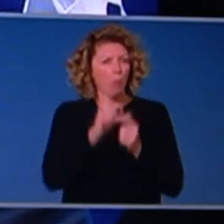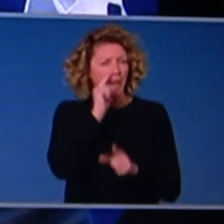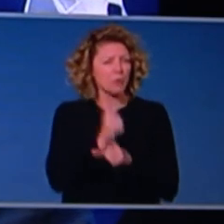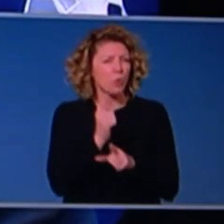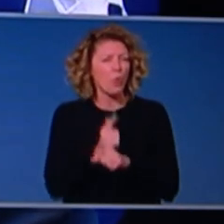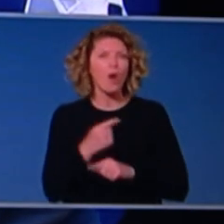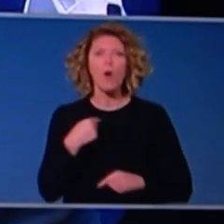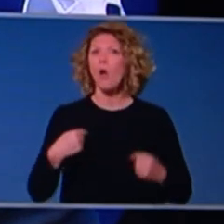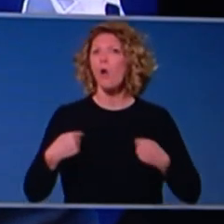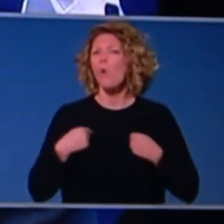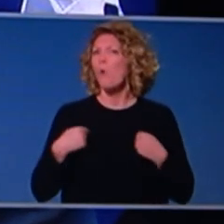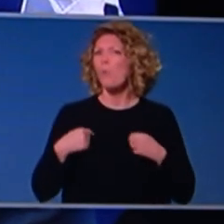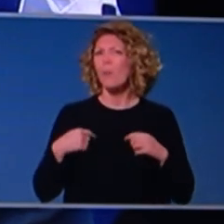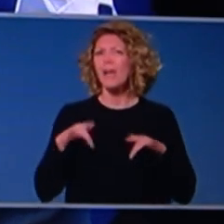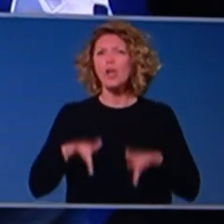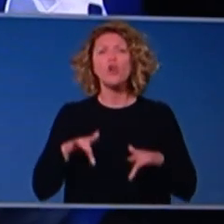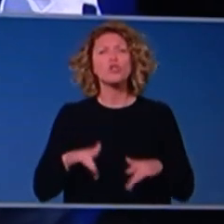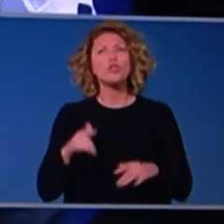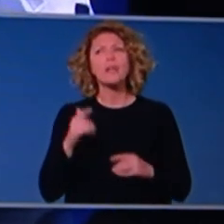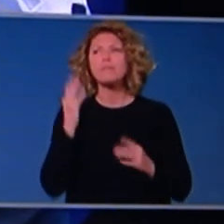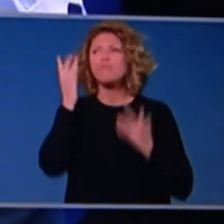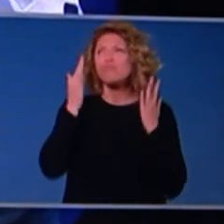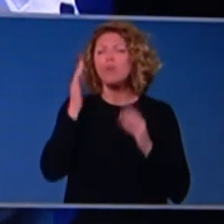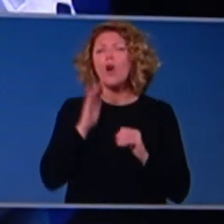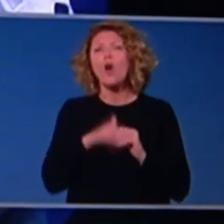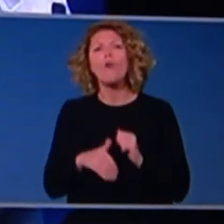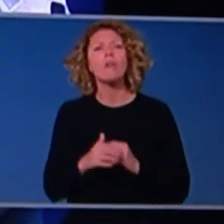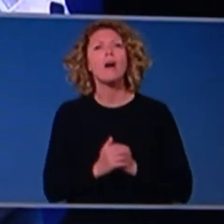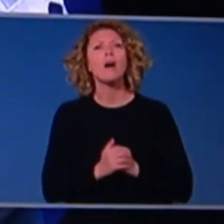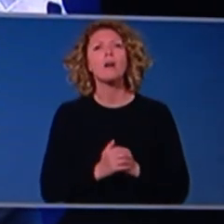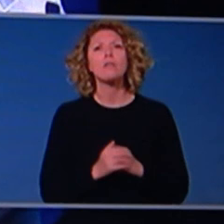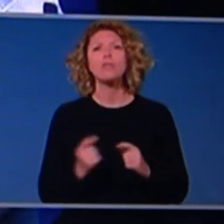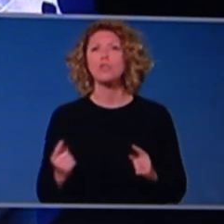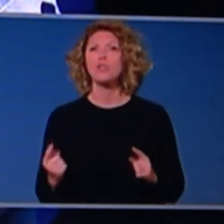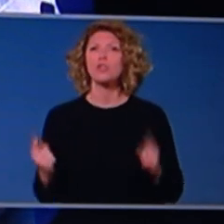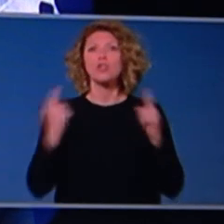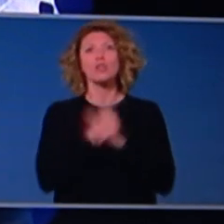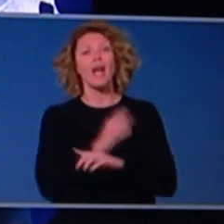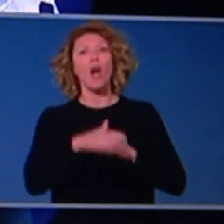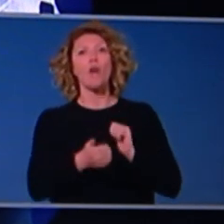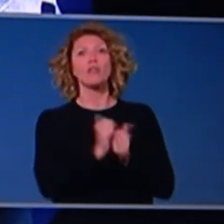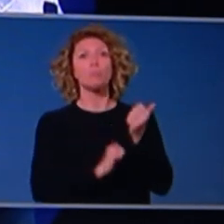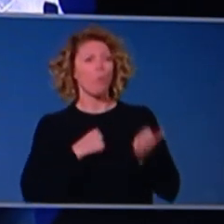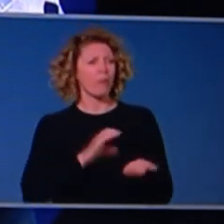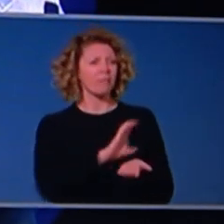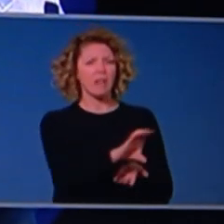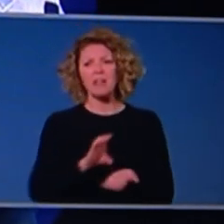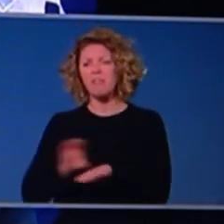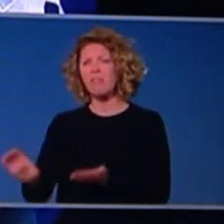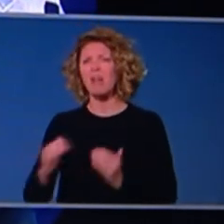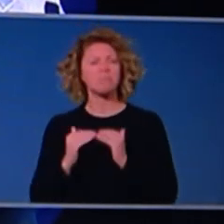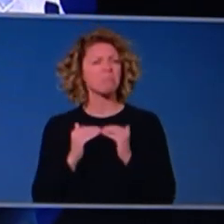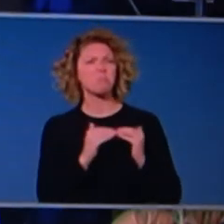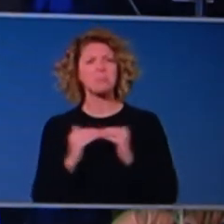uh, we have not contemplated or, or are we considering any, uh, changes to those arrangements that have been in place? Prime